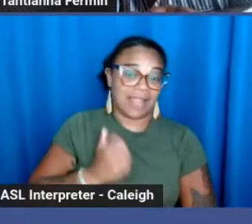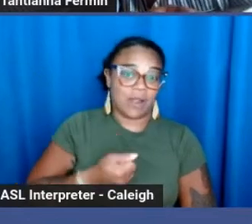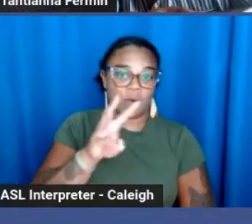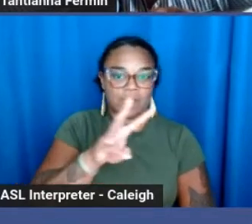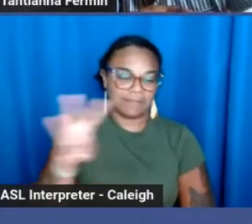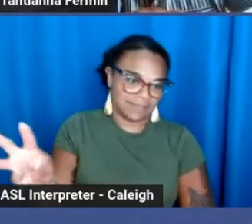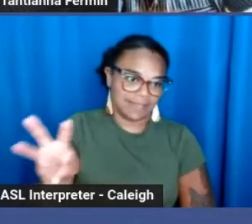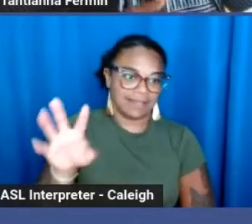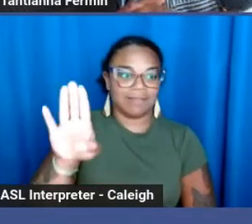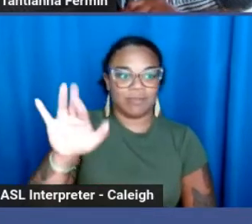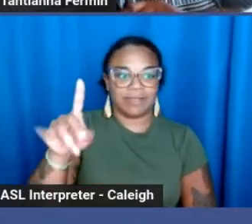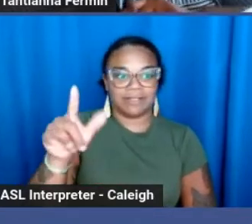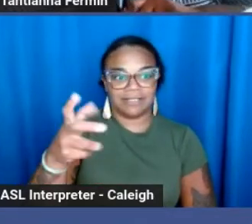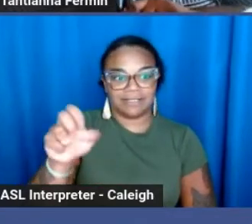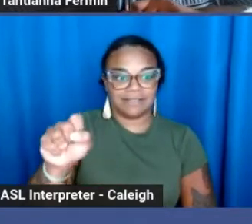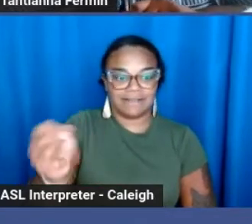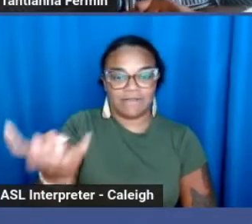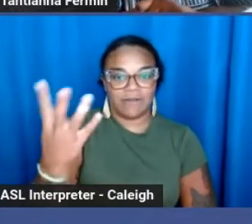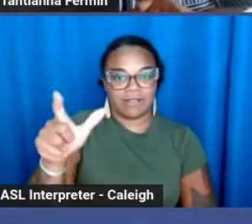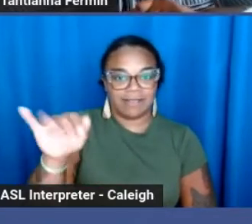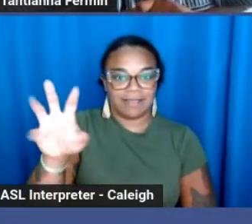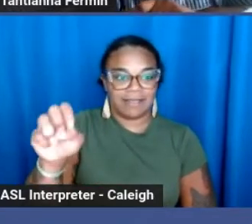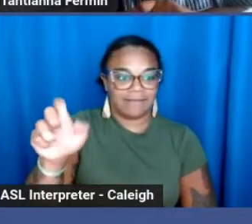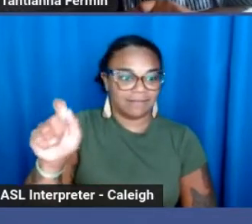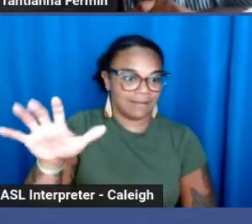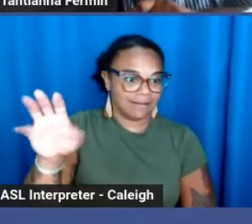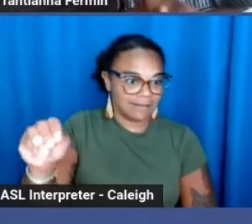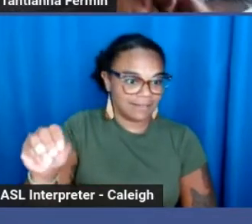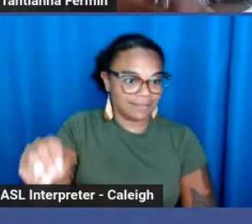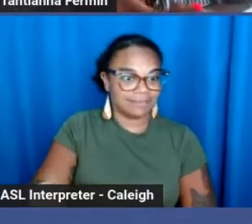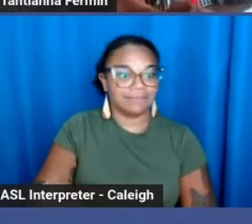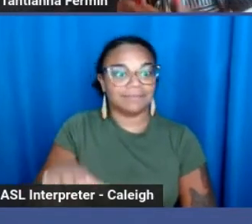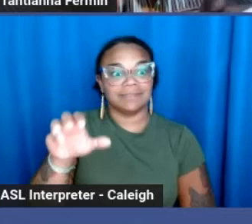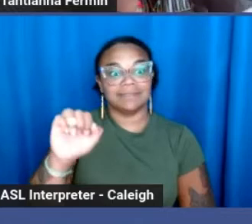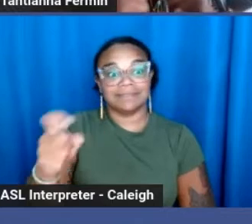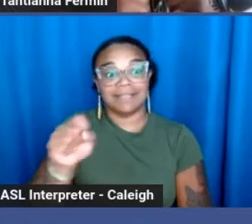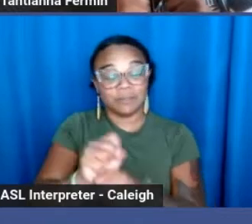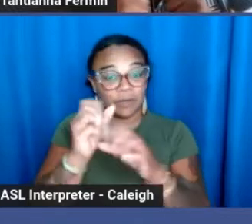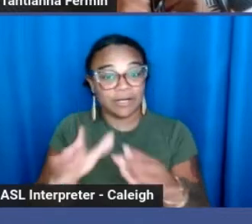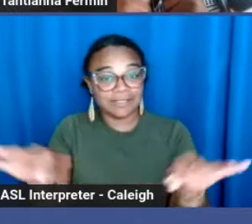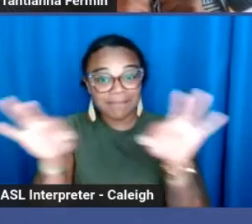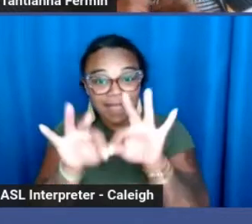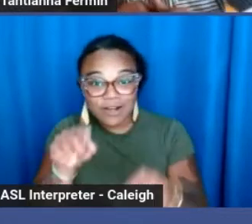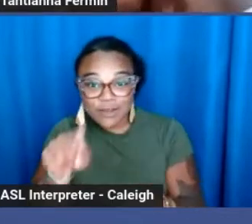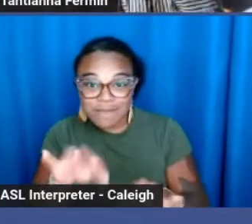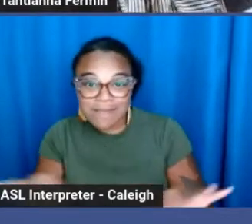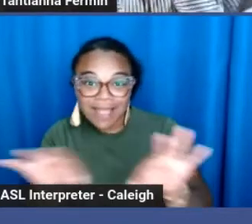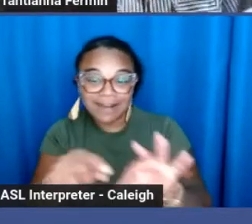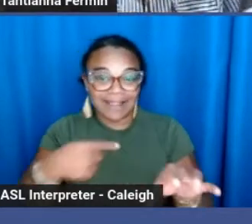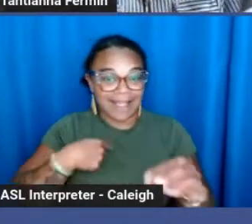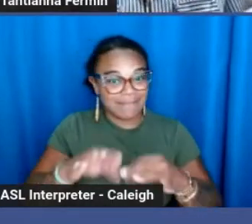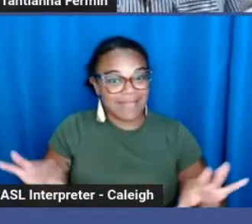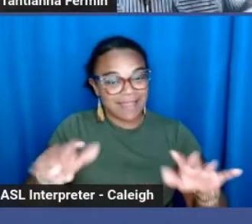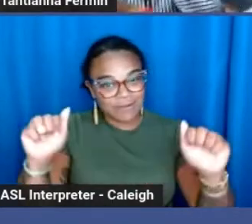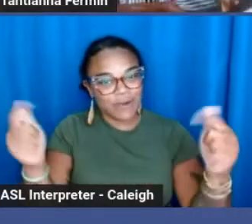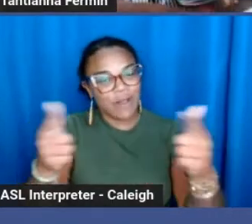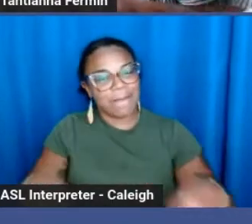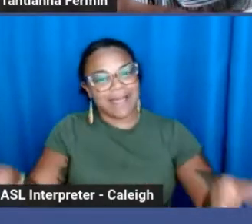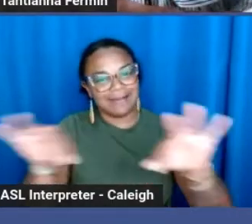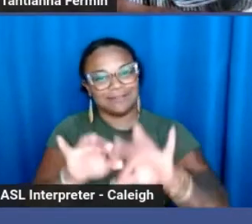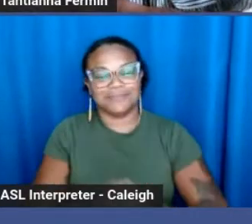.com. Sex workers matter. You matter. I matter. We all matter.